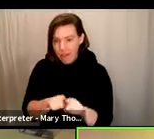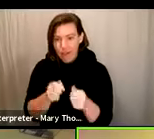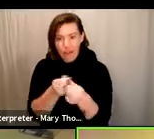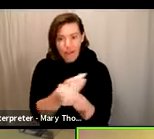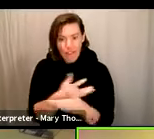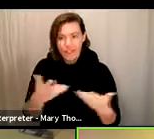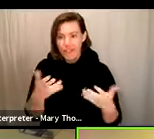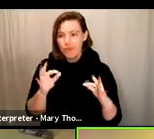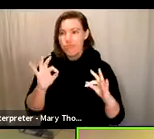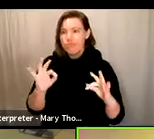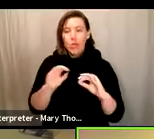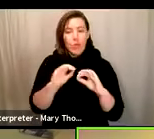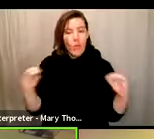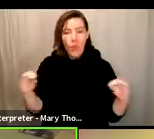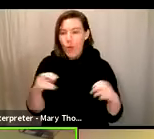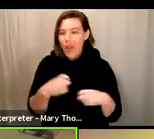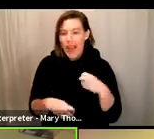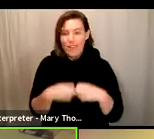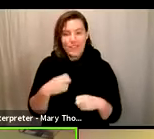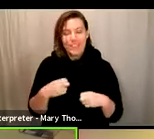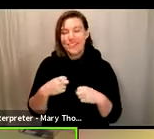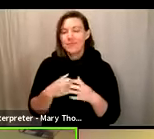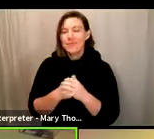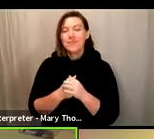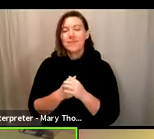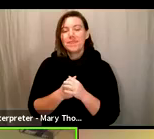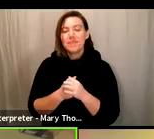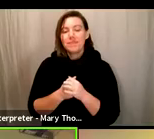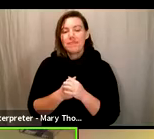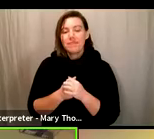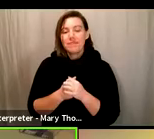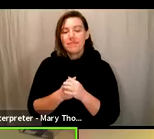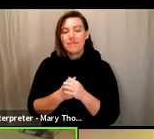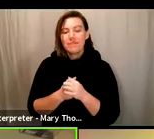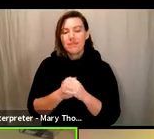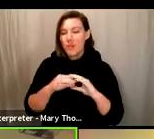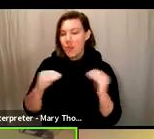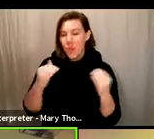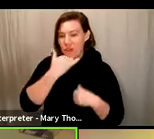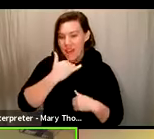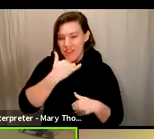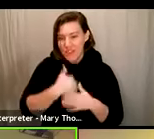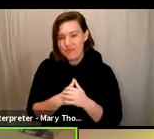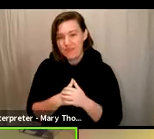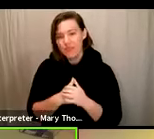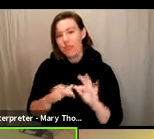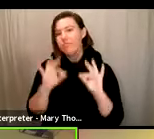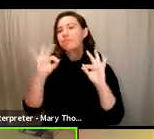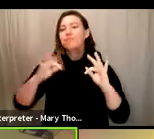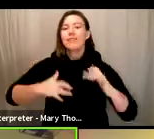The team worked really hard and we are super excited to really have our books balanced.